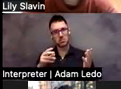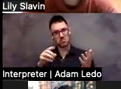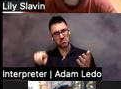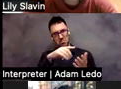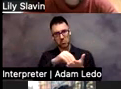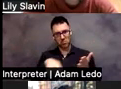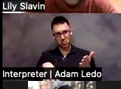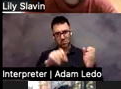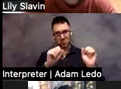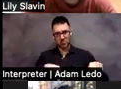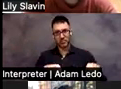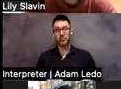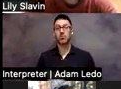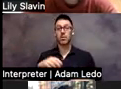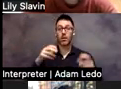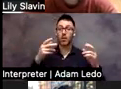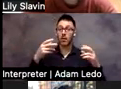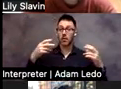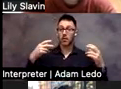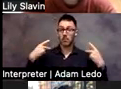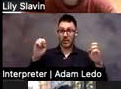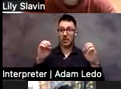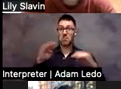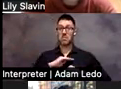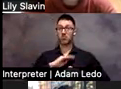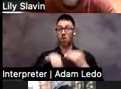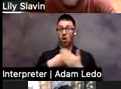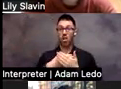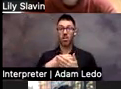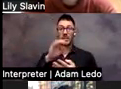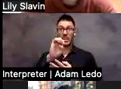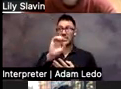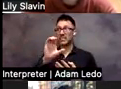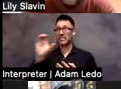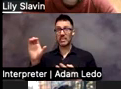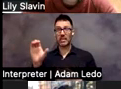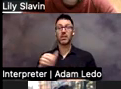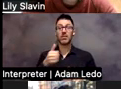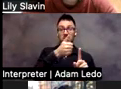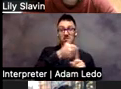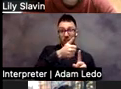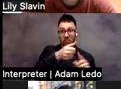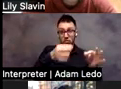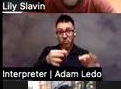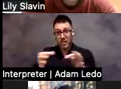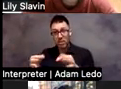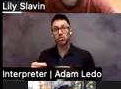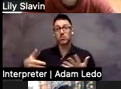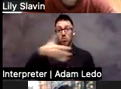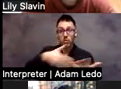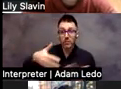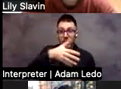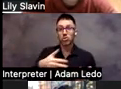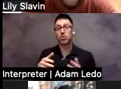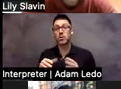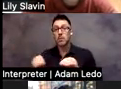all the components of the ECC, like self-determination, socialization, mobility, technology,